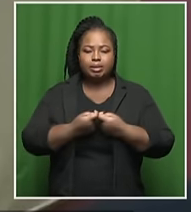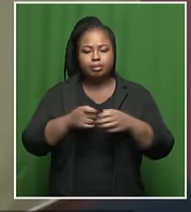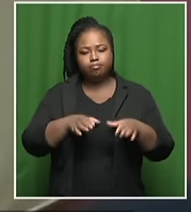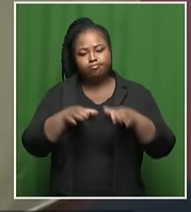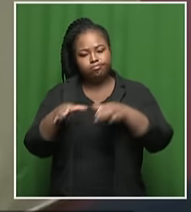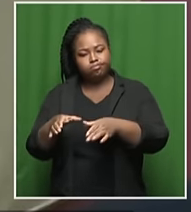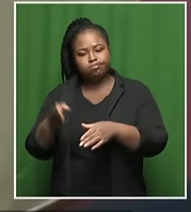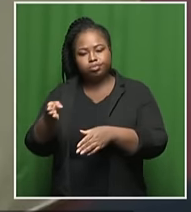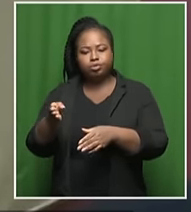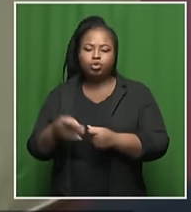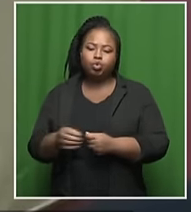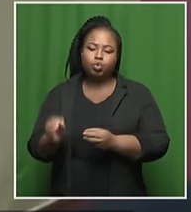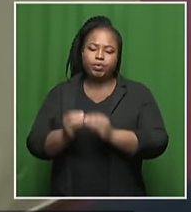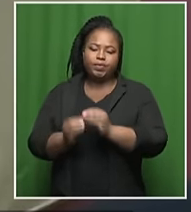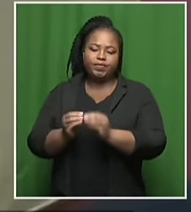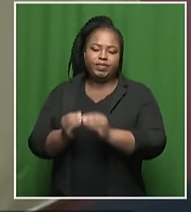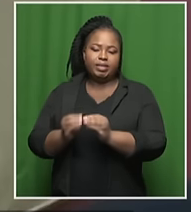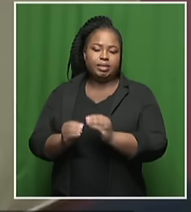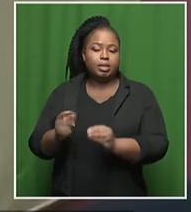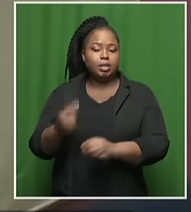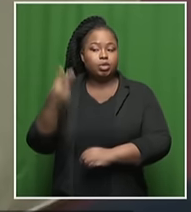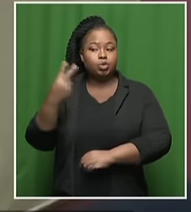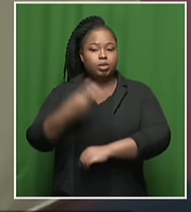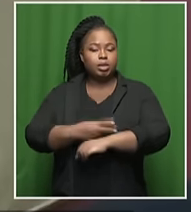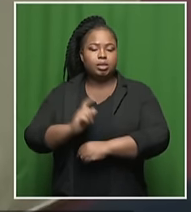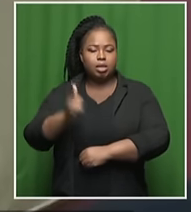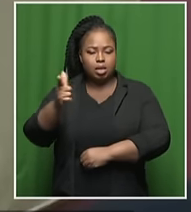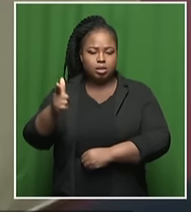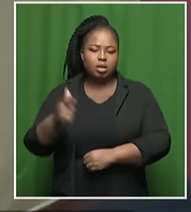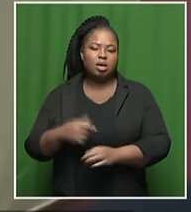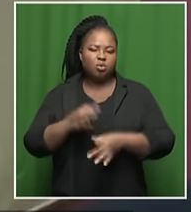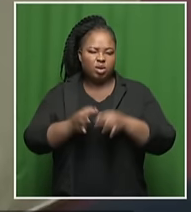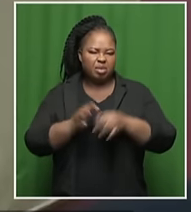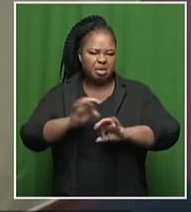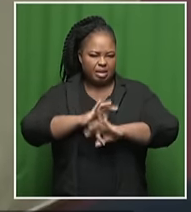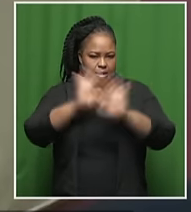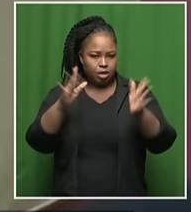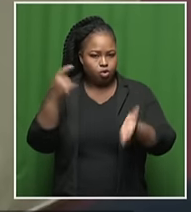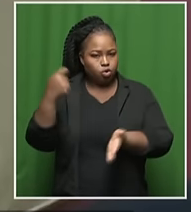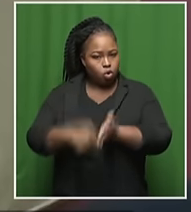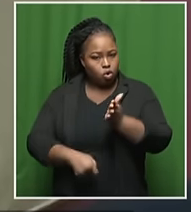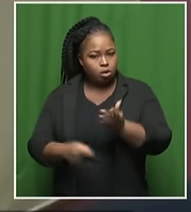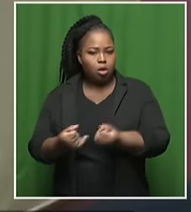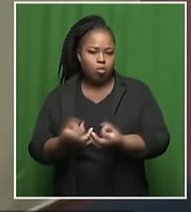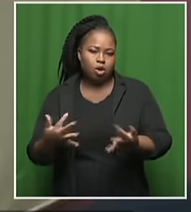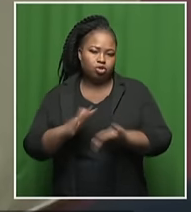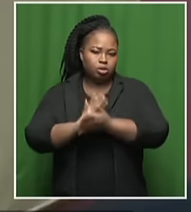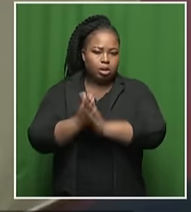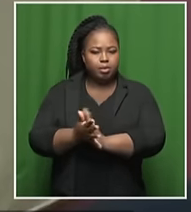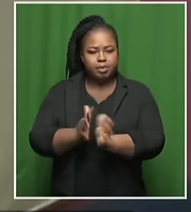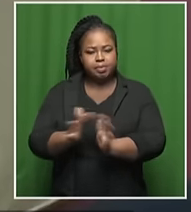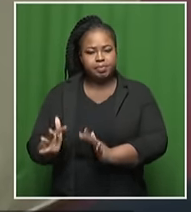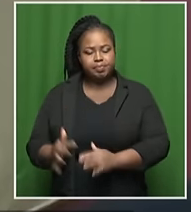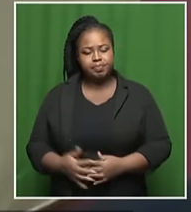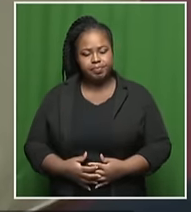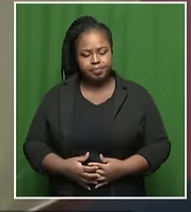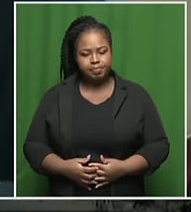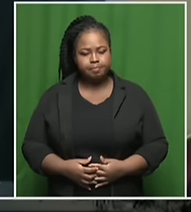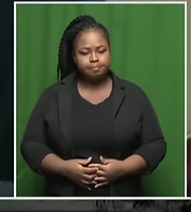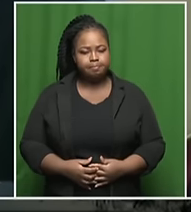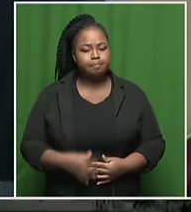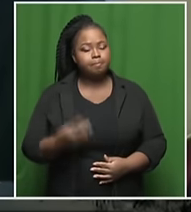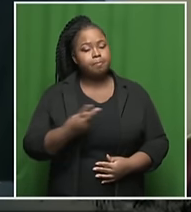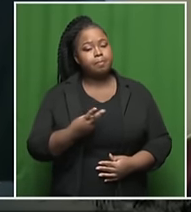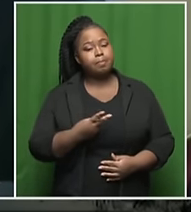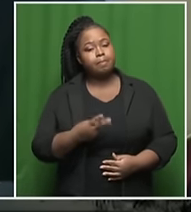work. But I think it will be a day or two before we could get a clearer picture on the actual extent of the damage. And perhaps